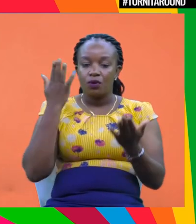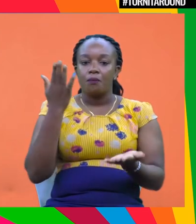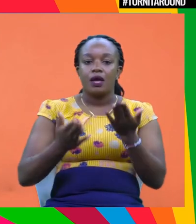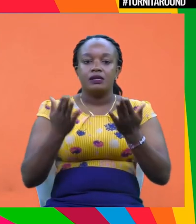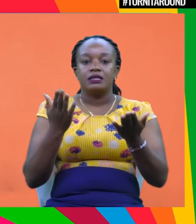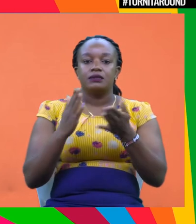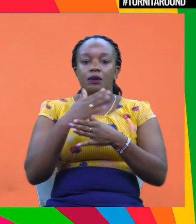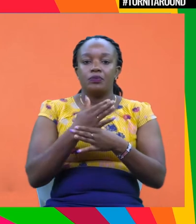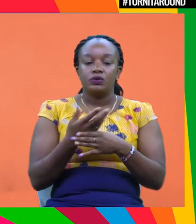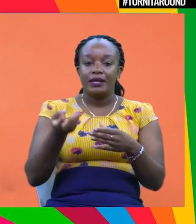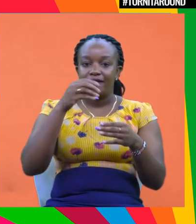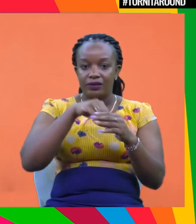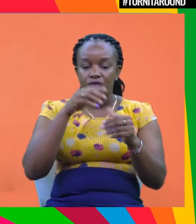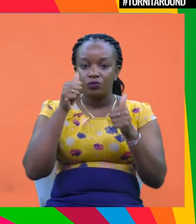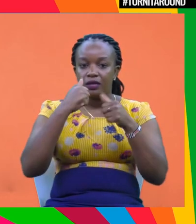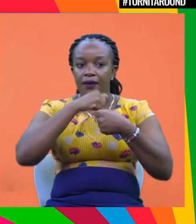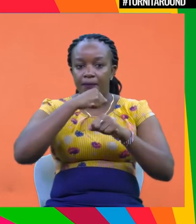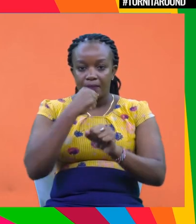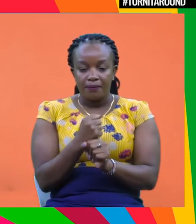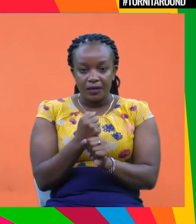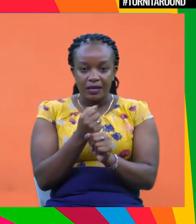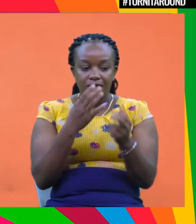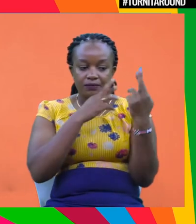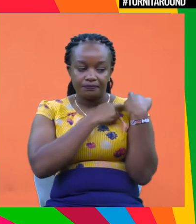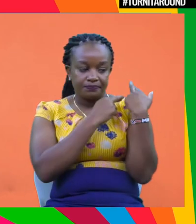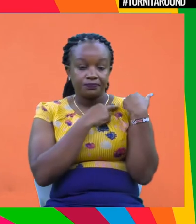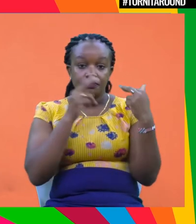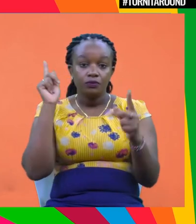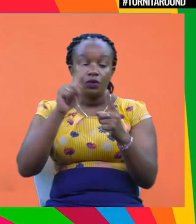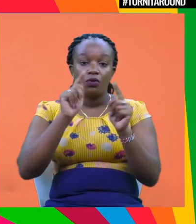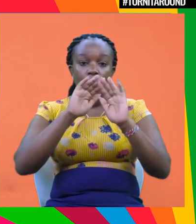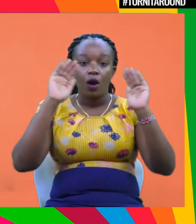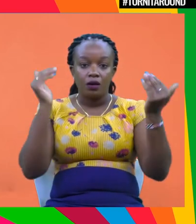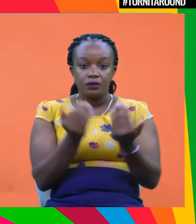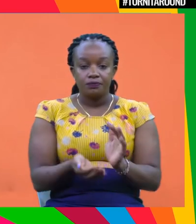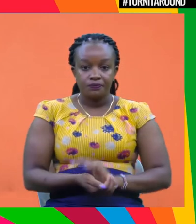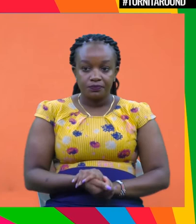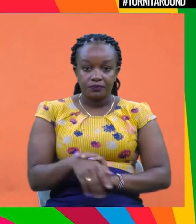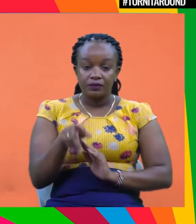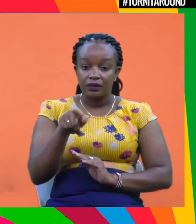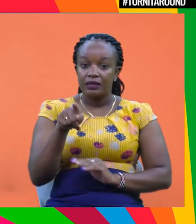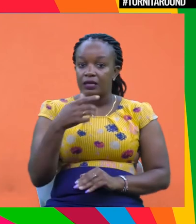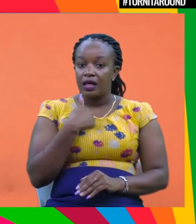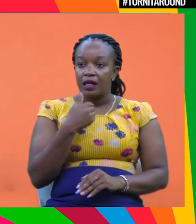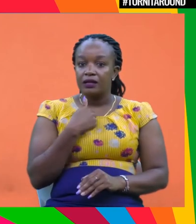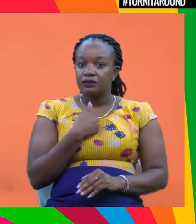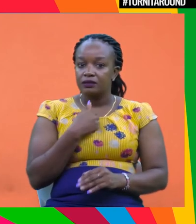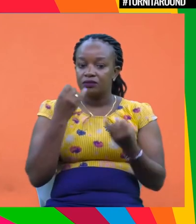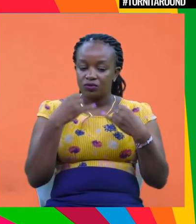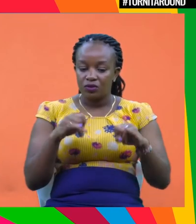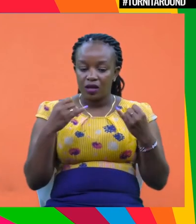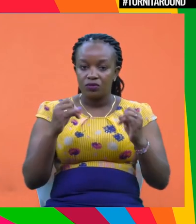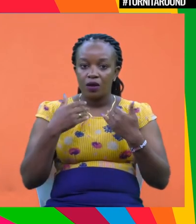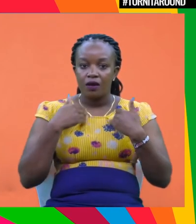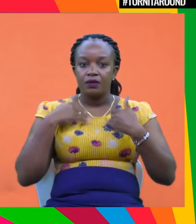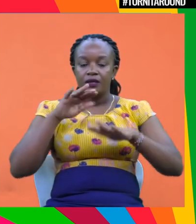with the investments that they make as well, and particularly their responsibility to the world. So this helps remove a bit of the argument of